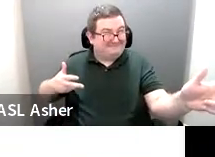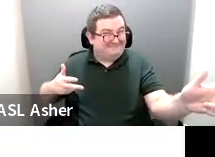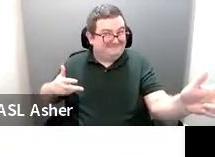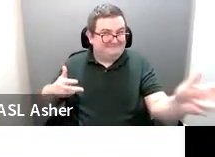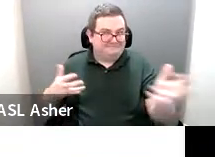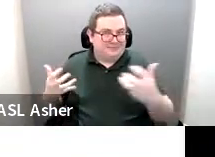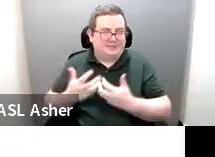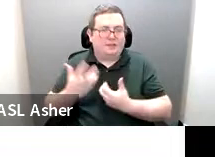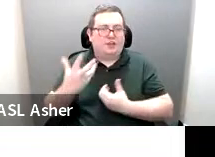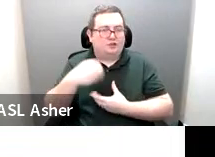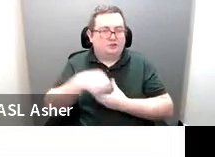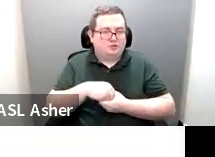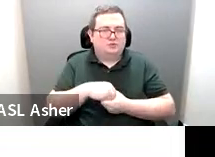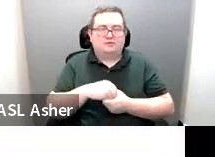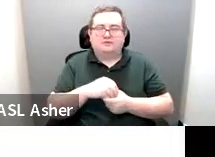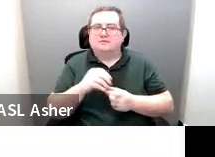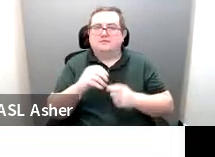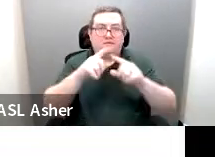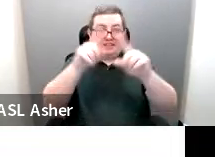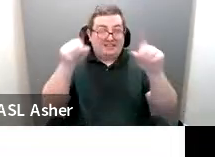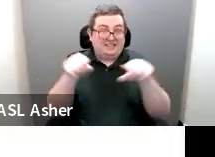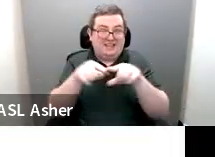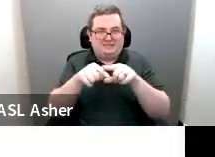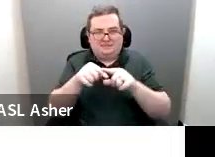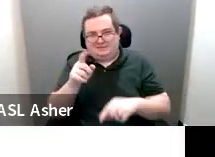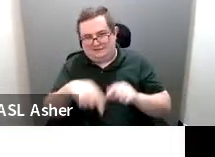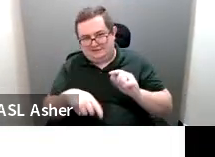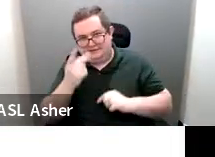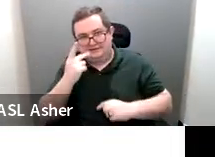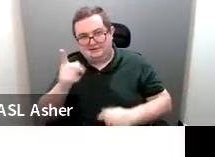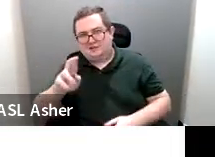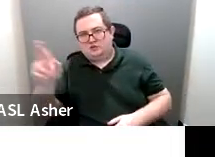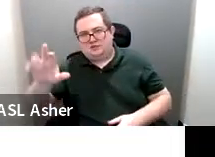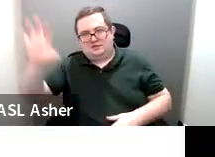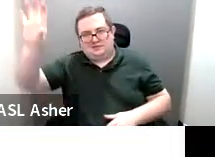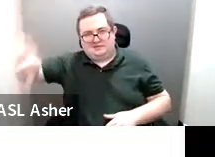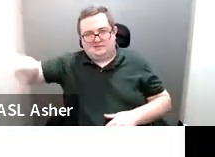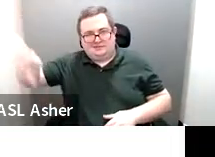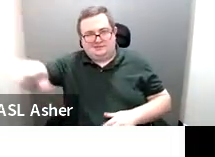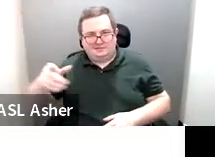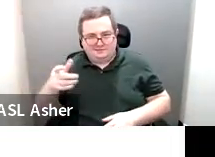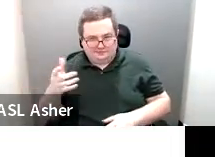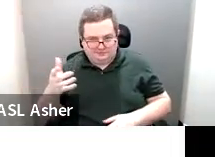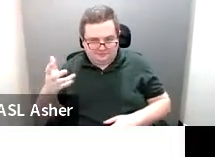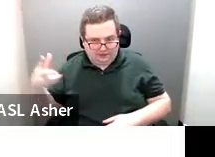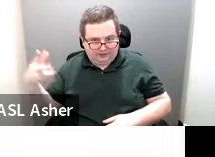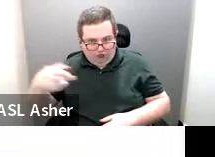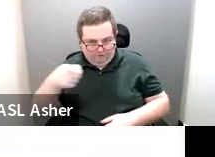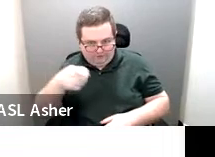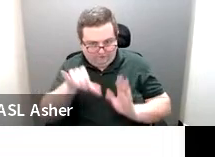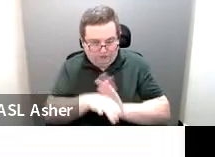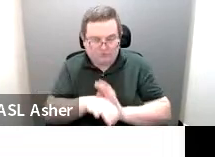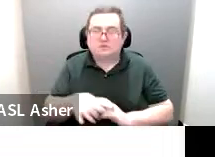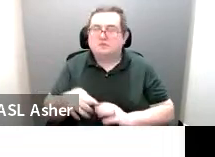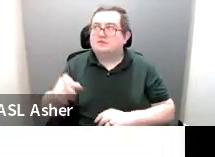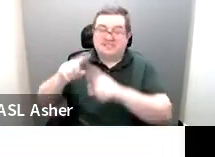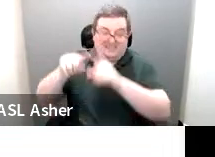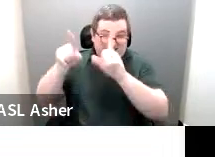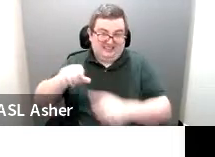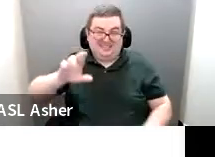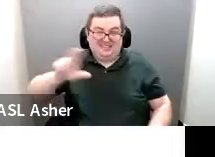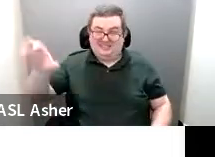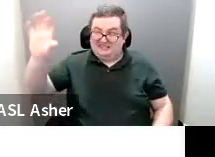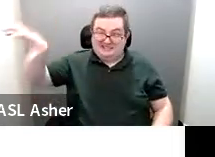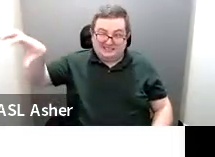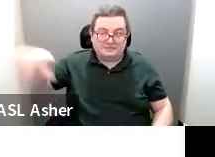going to include signage, which you can't see off to the right in this photo. But it's going to include signage. It's going to